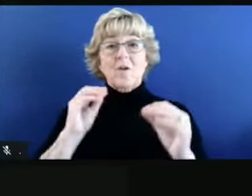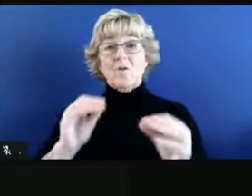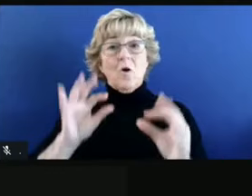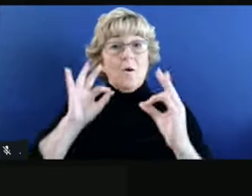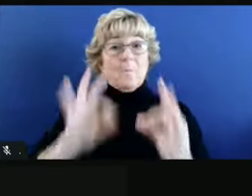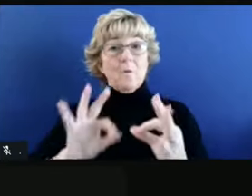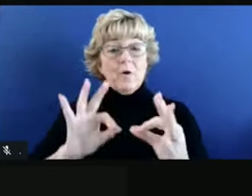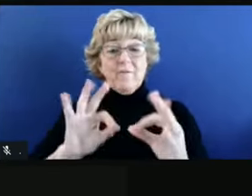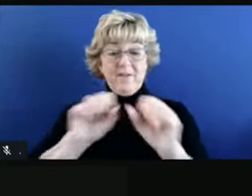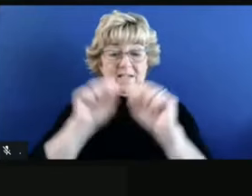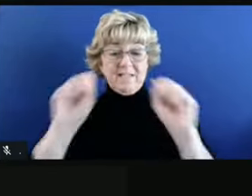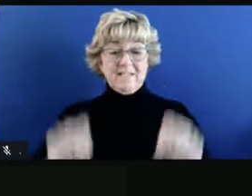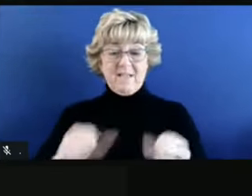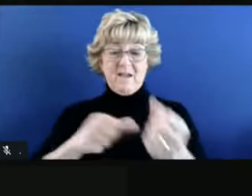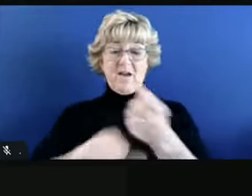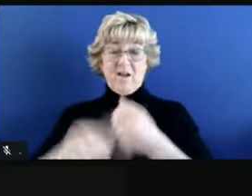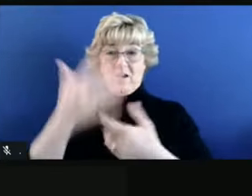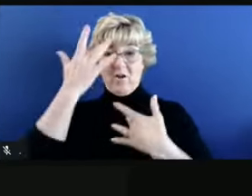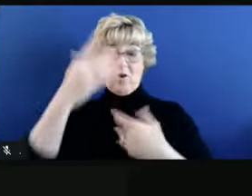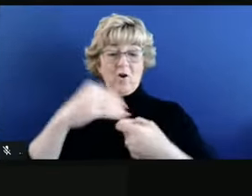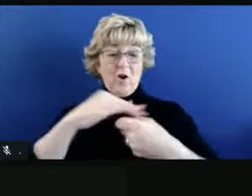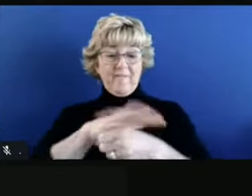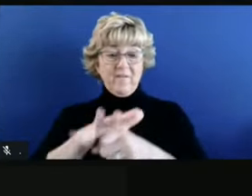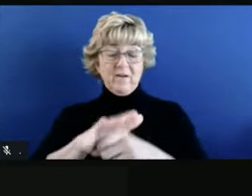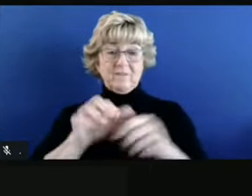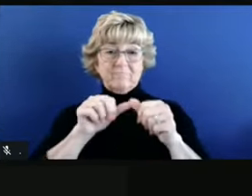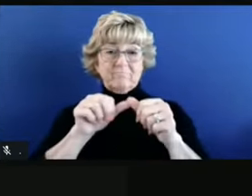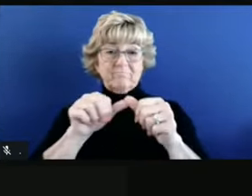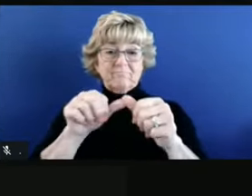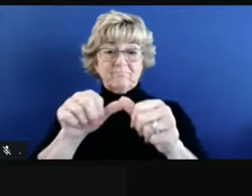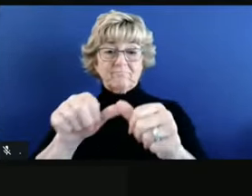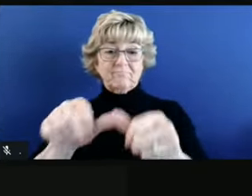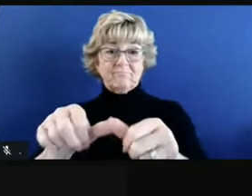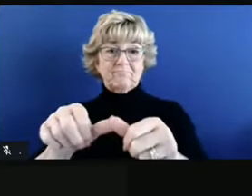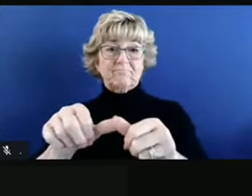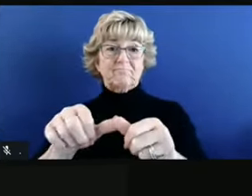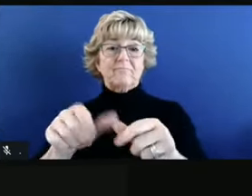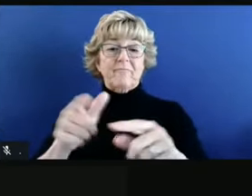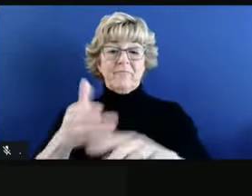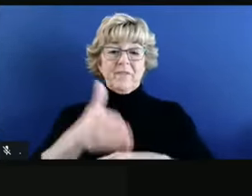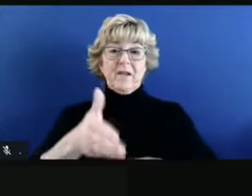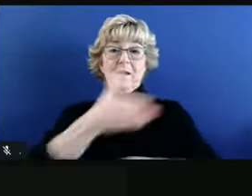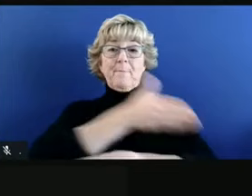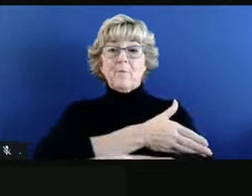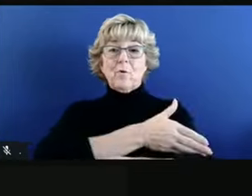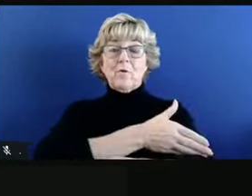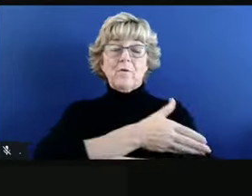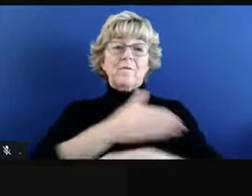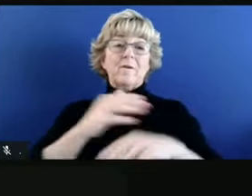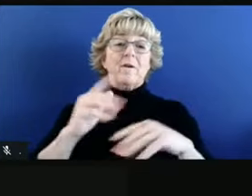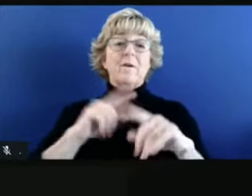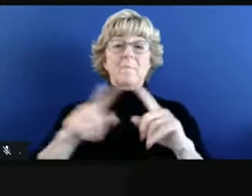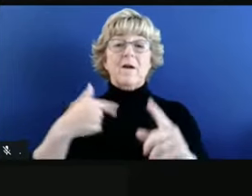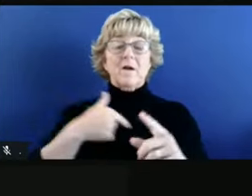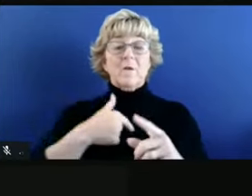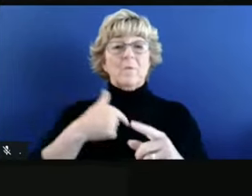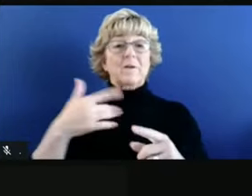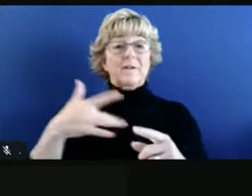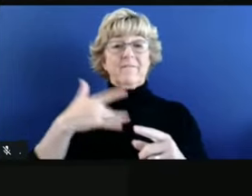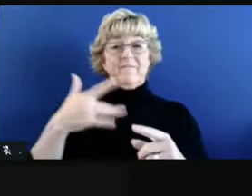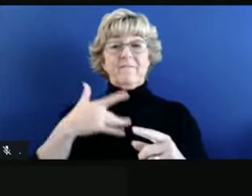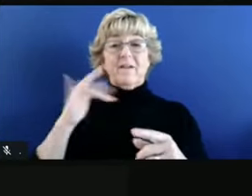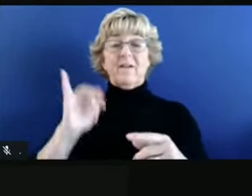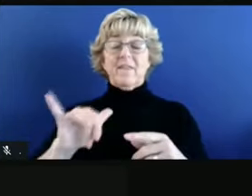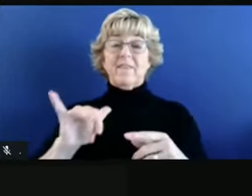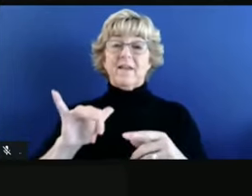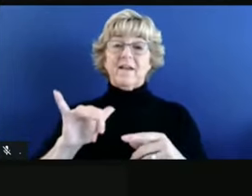system under COVID. We are continually working to improve our systems. But we believe using that emergency